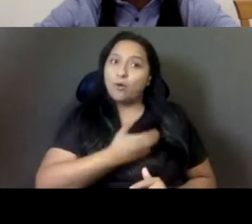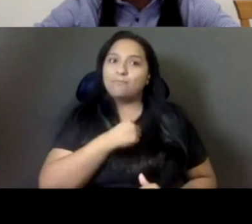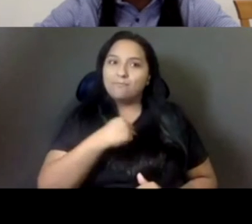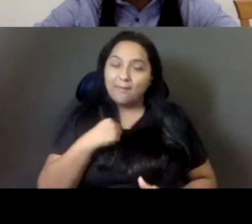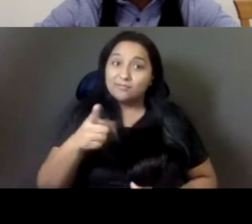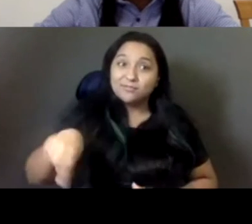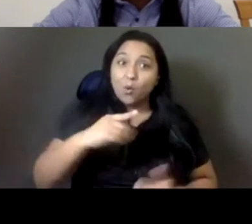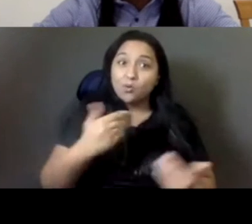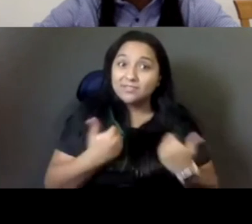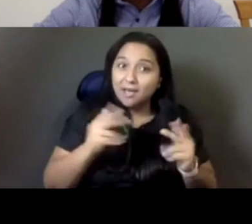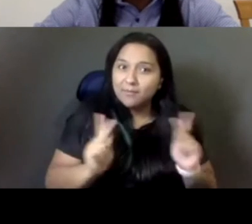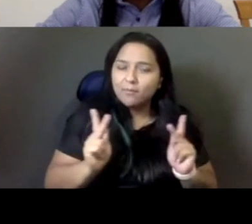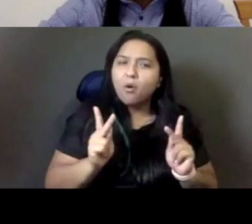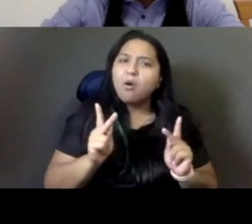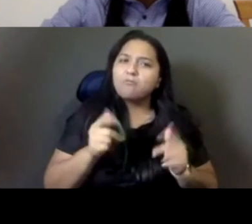managers.